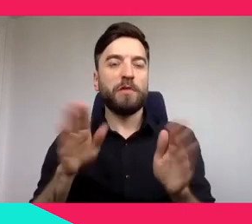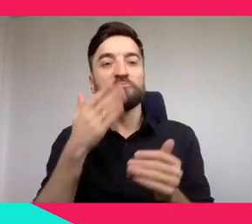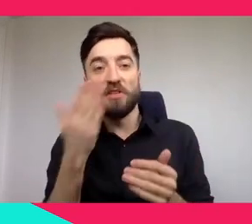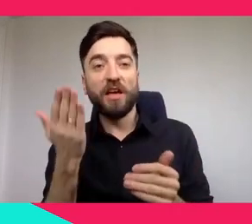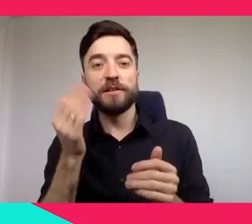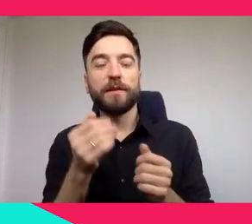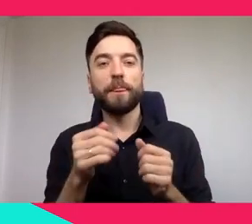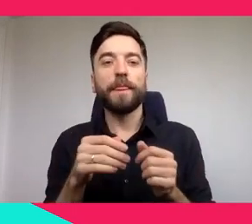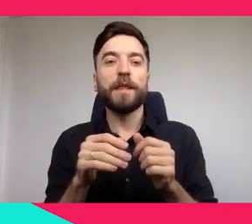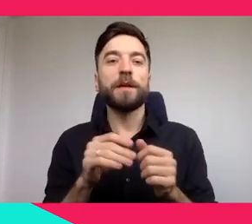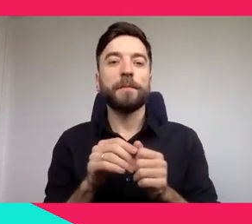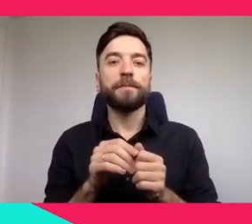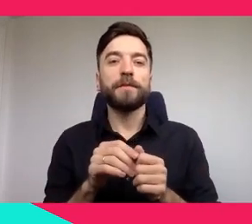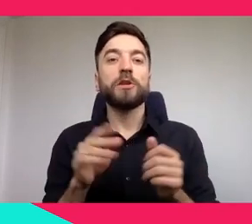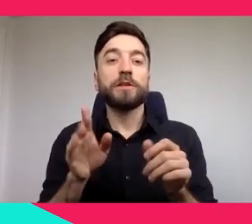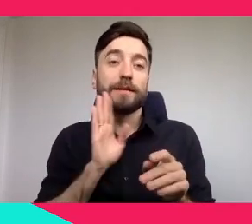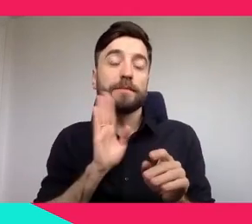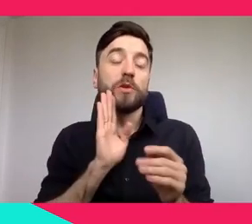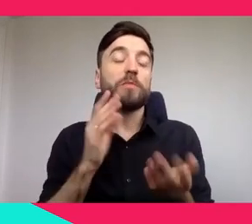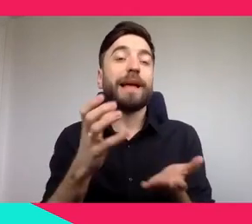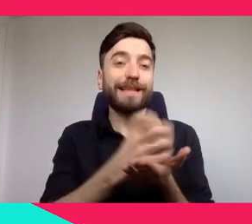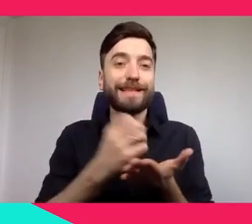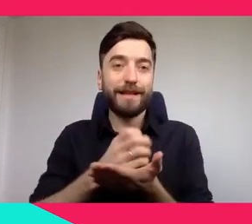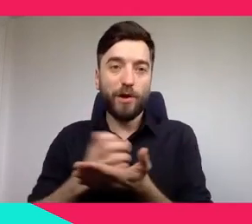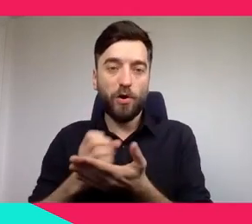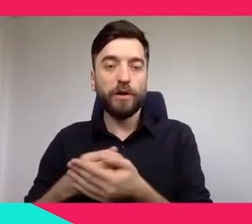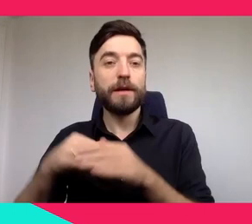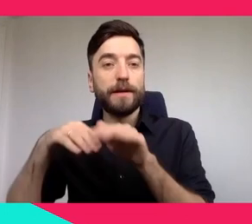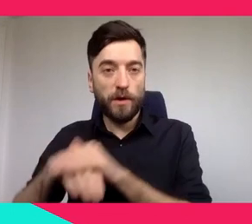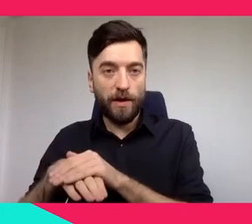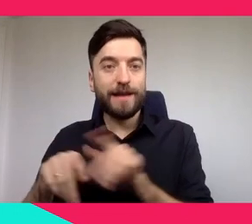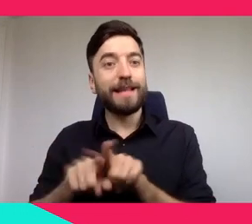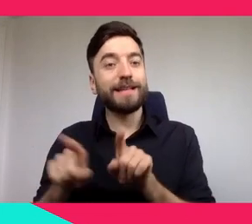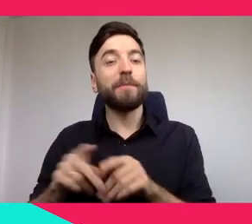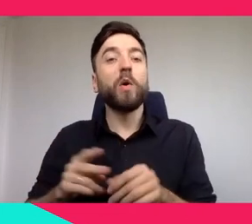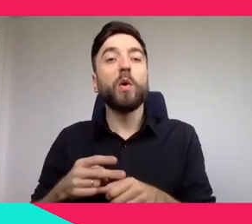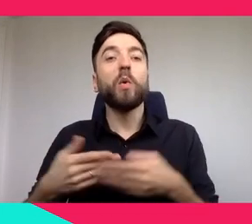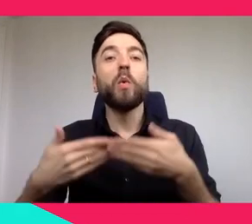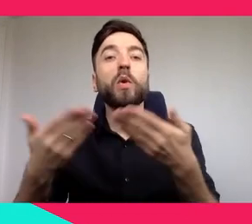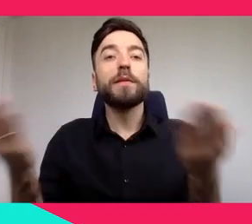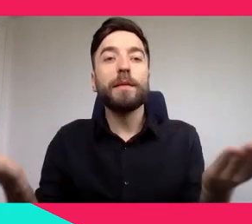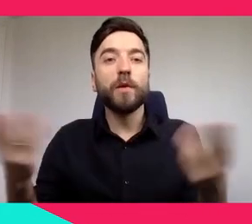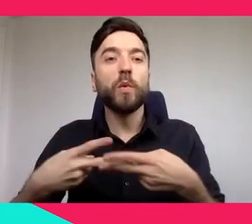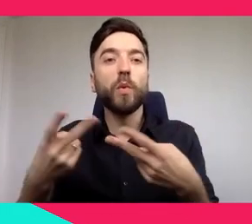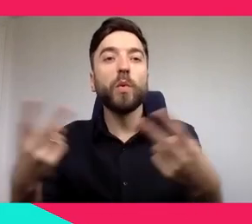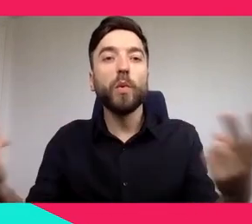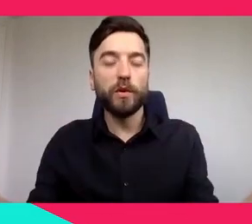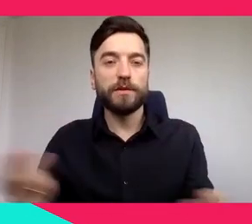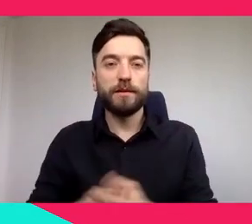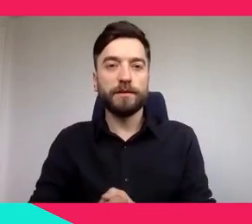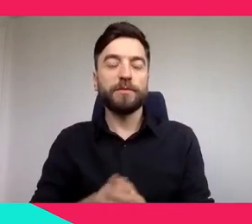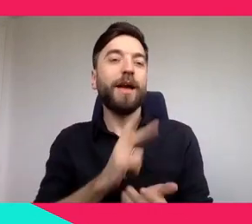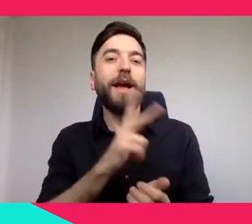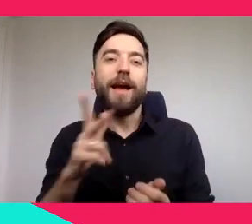access to culture and to spread it as largely and efficiently as possible. It sounds simple, but